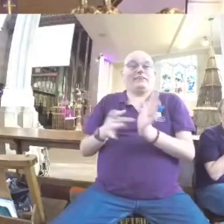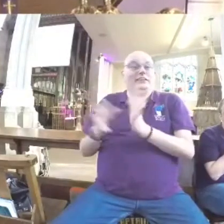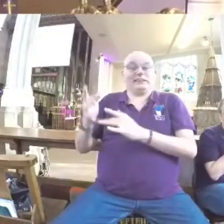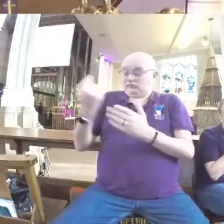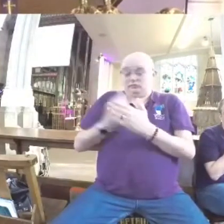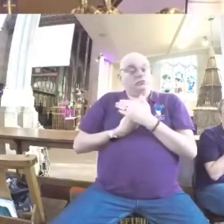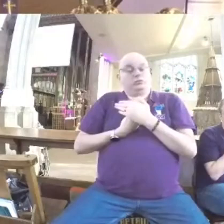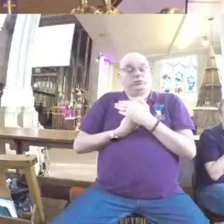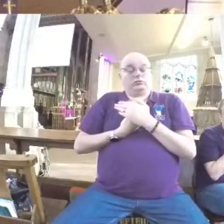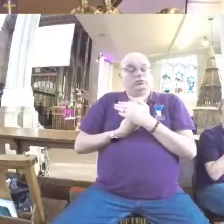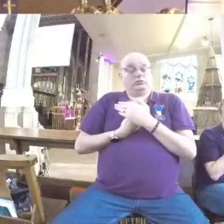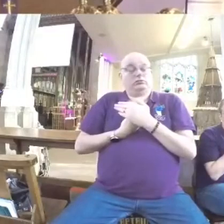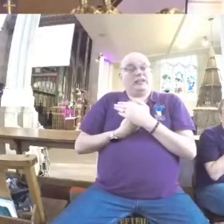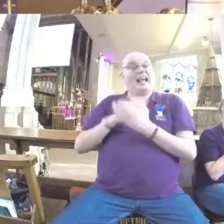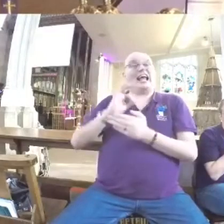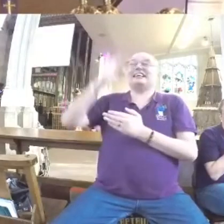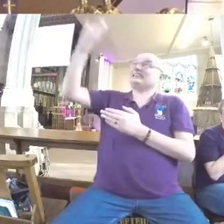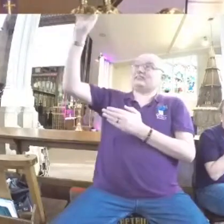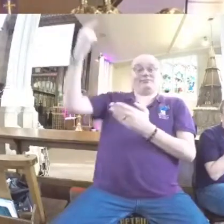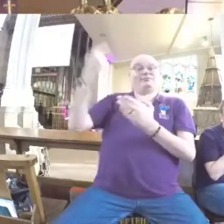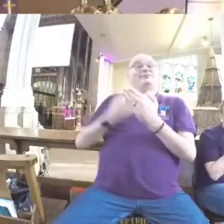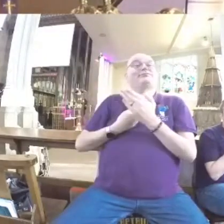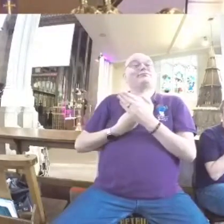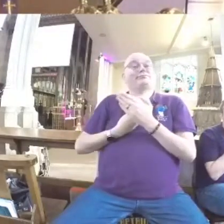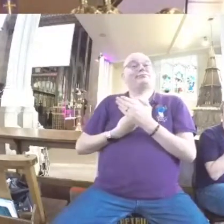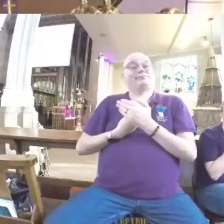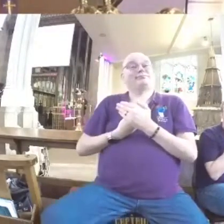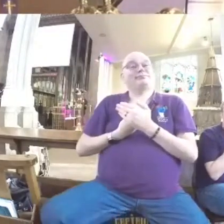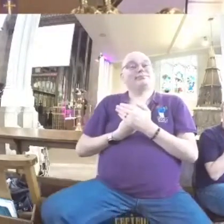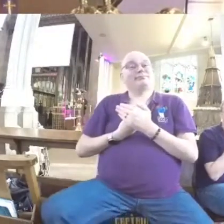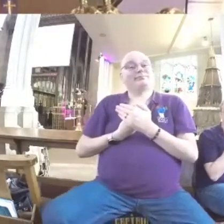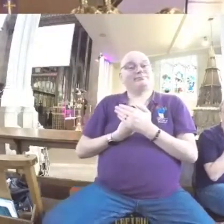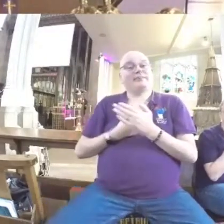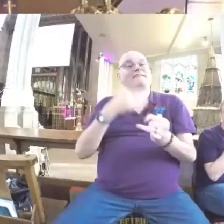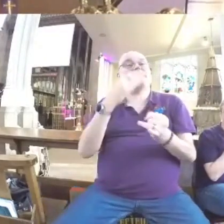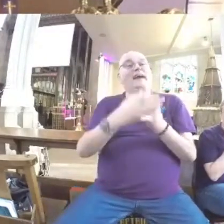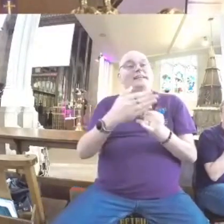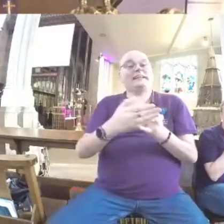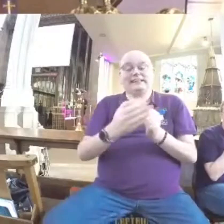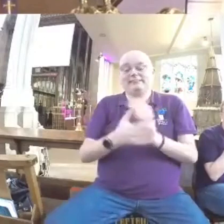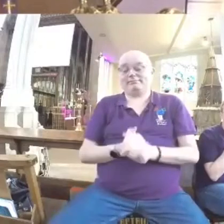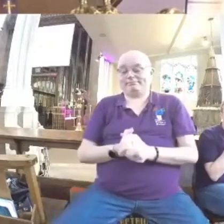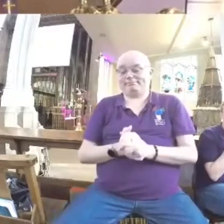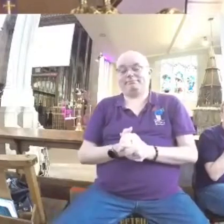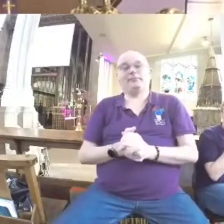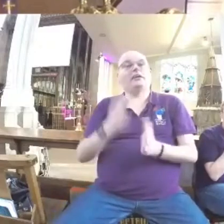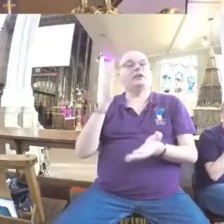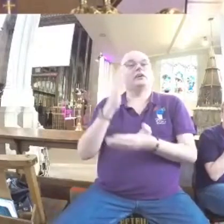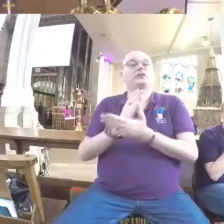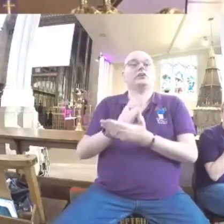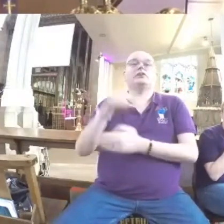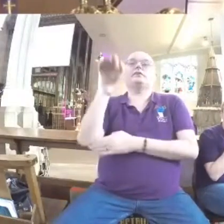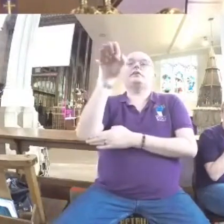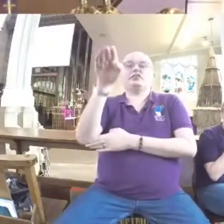it. What have you got to lose? And lesson number five, the final one. Trust in God's